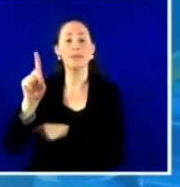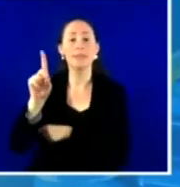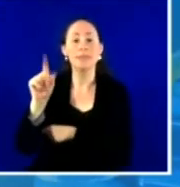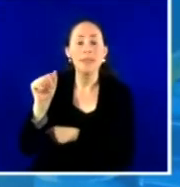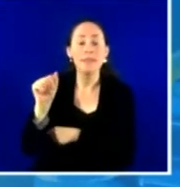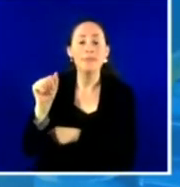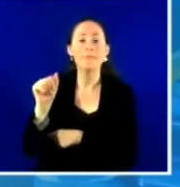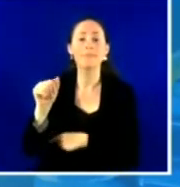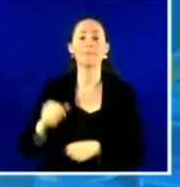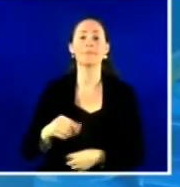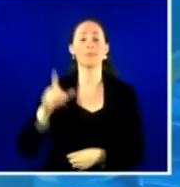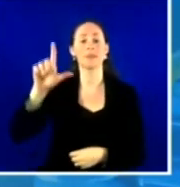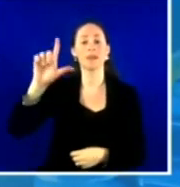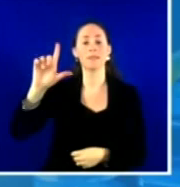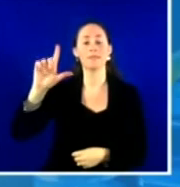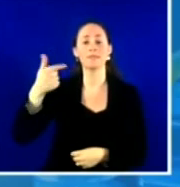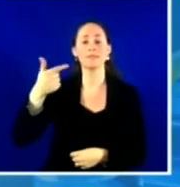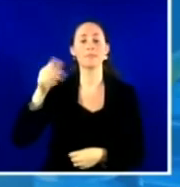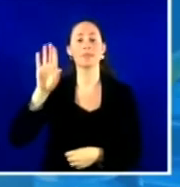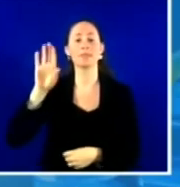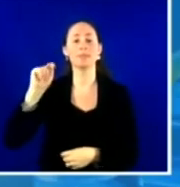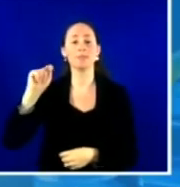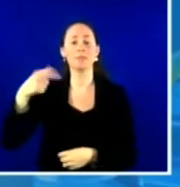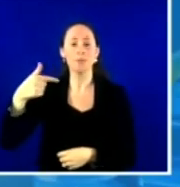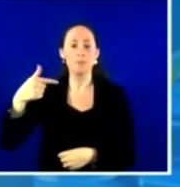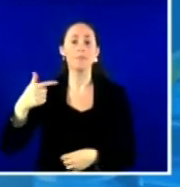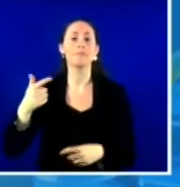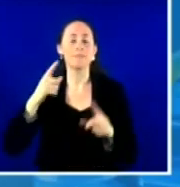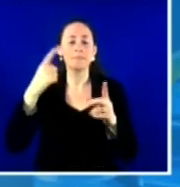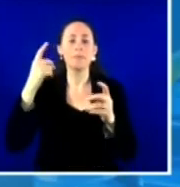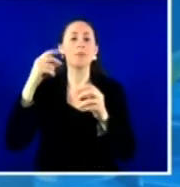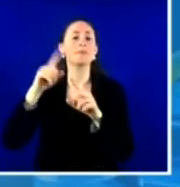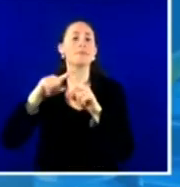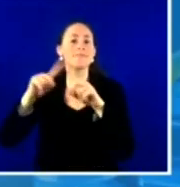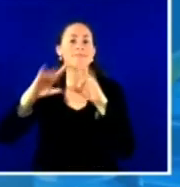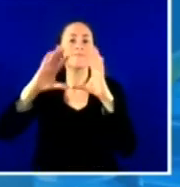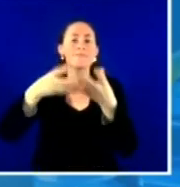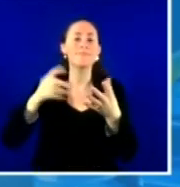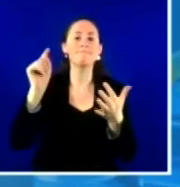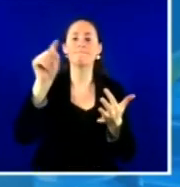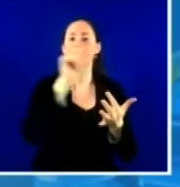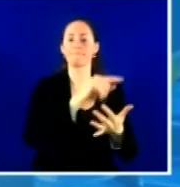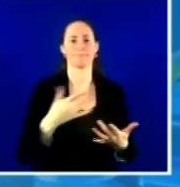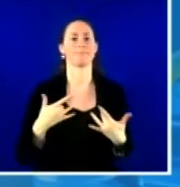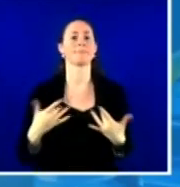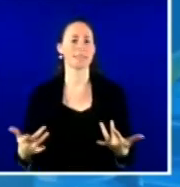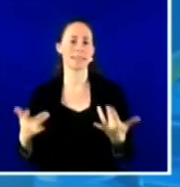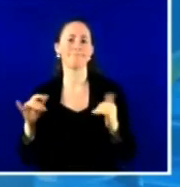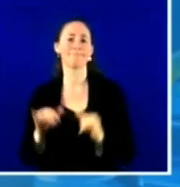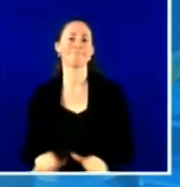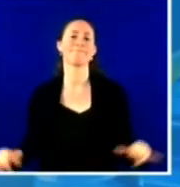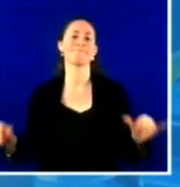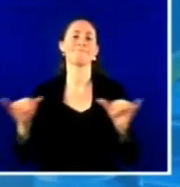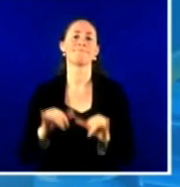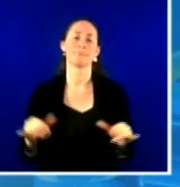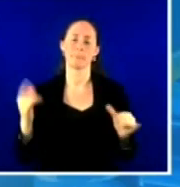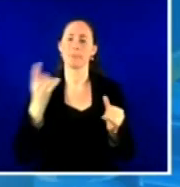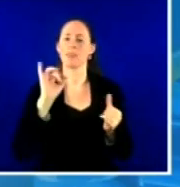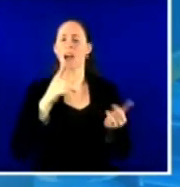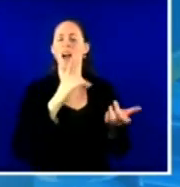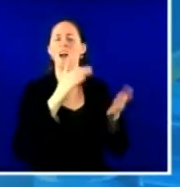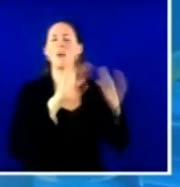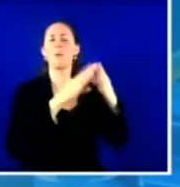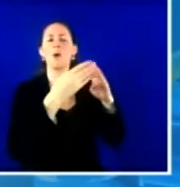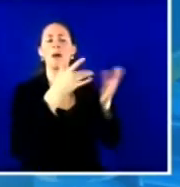others, these groups are all overrepresented in the burden of COVID-19. So cases and hospitalizations and